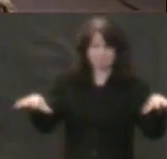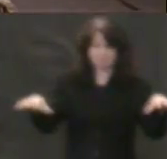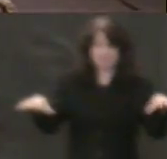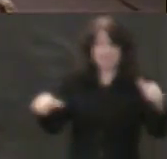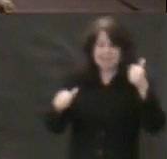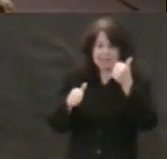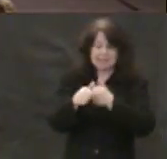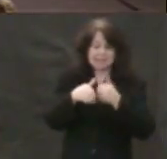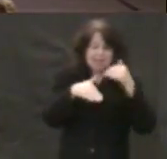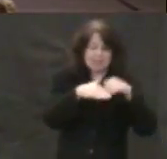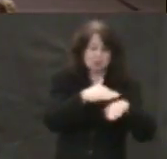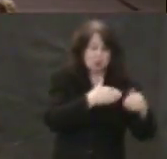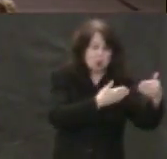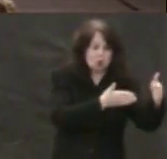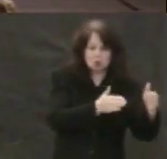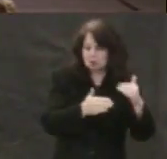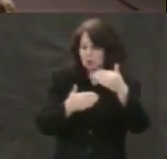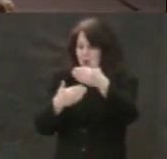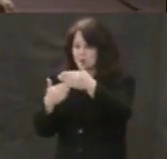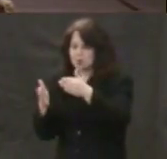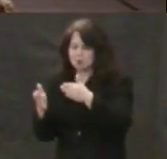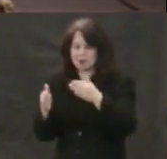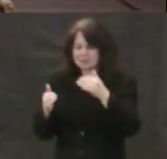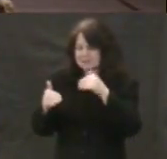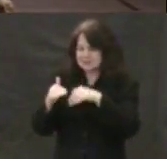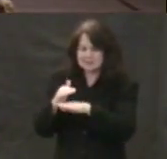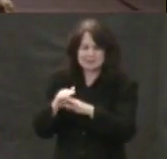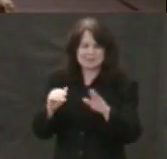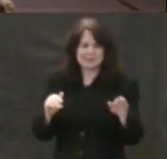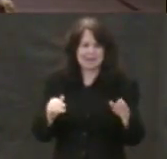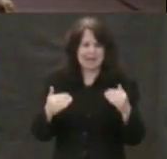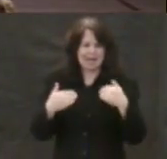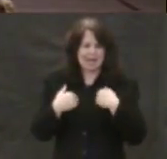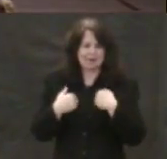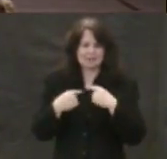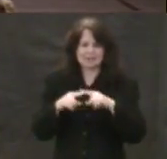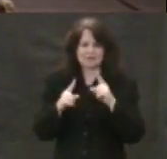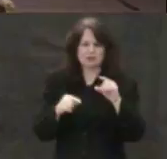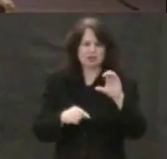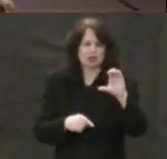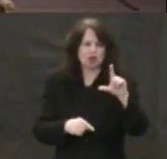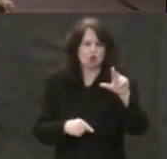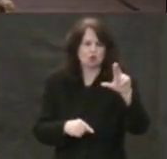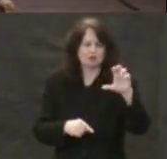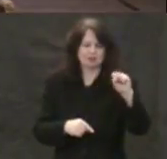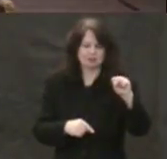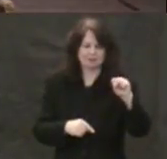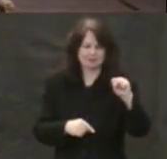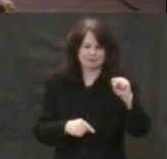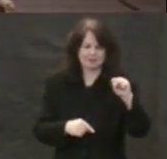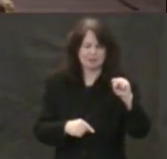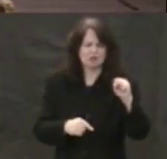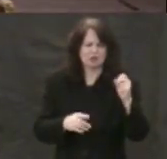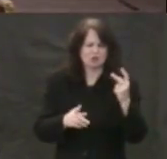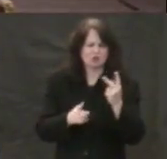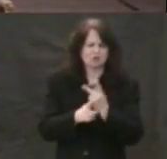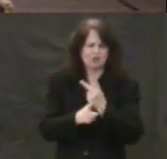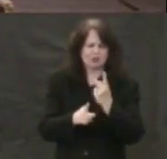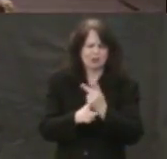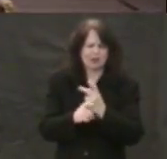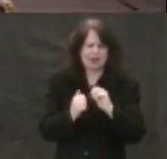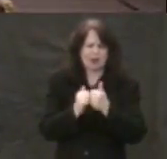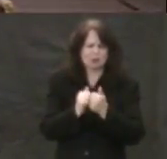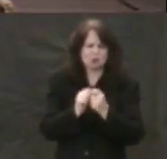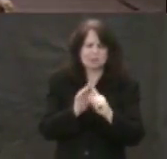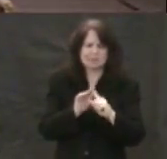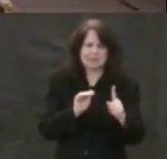clues needed to be found, dozens of clues, and deciphered in order to successfully escape the room within